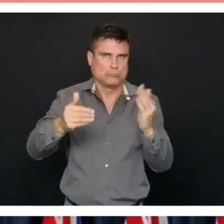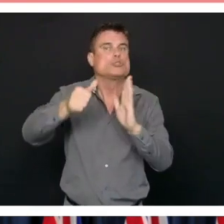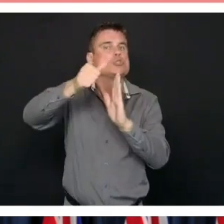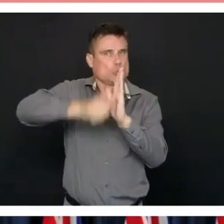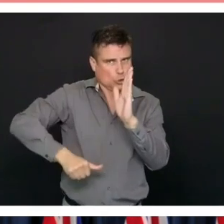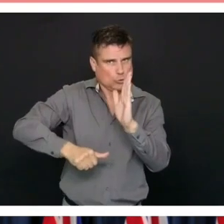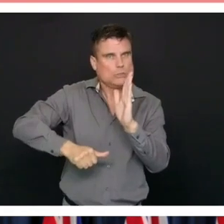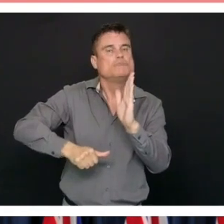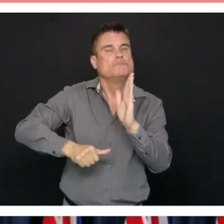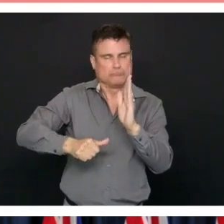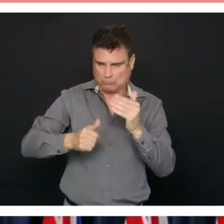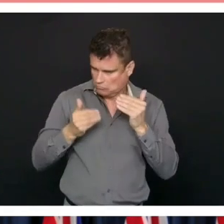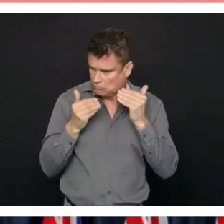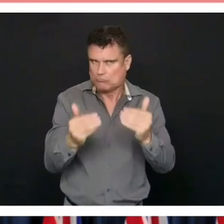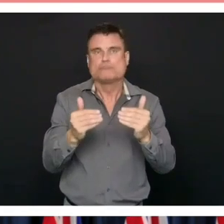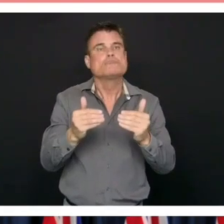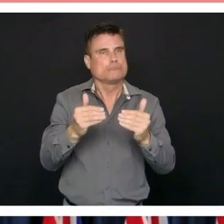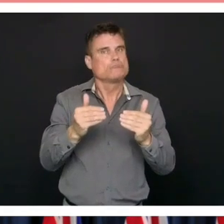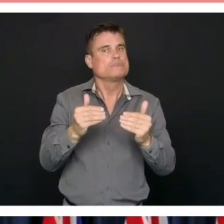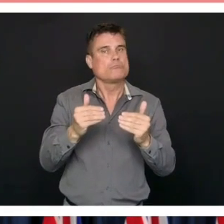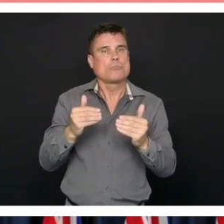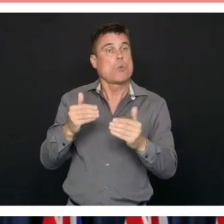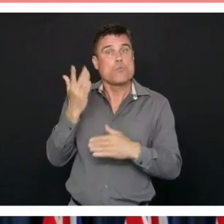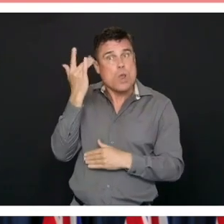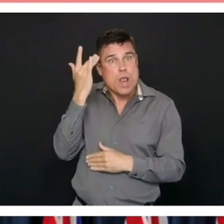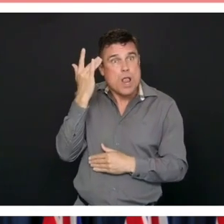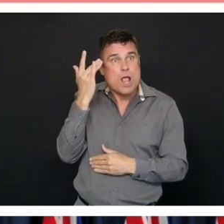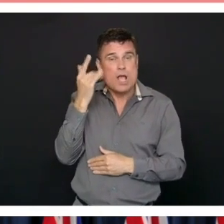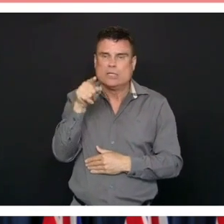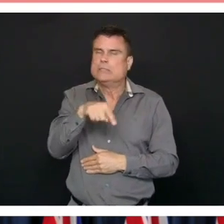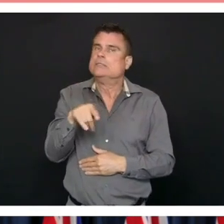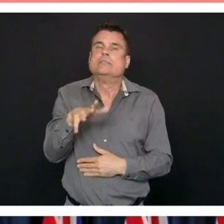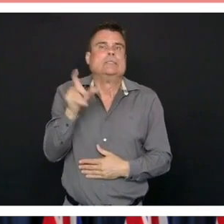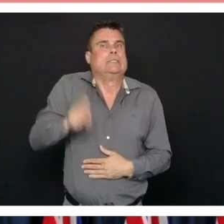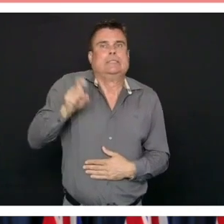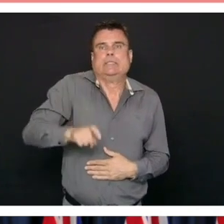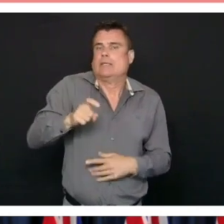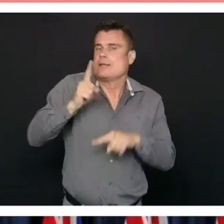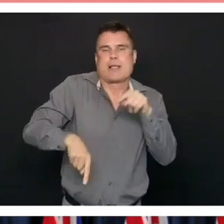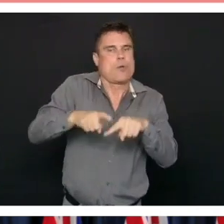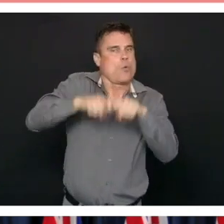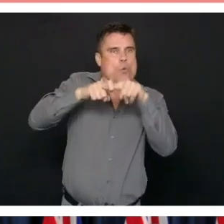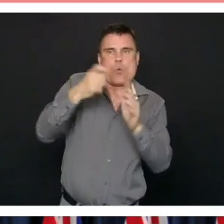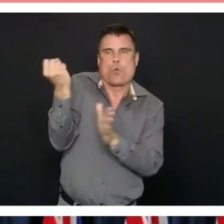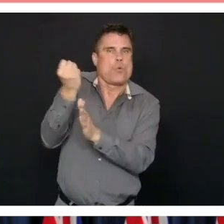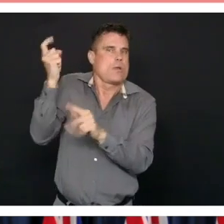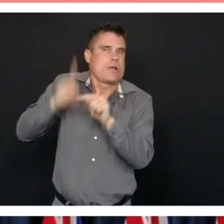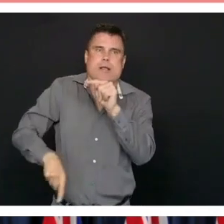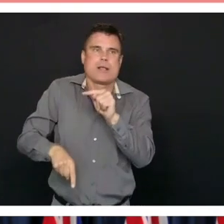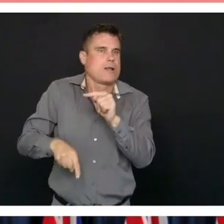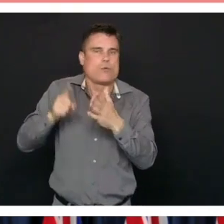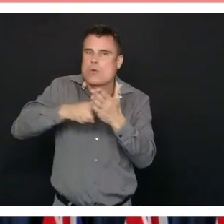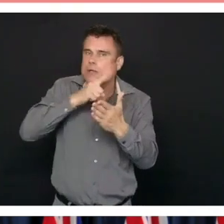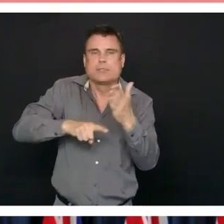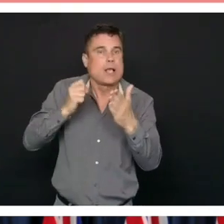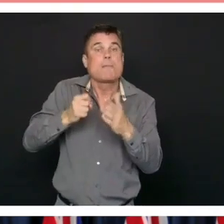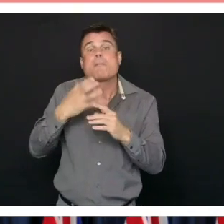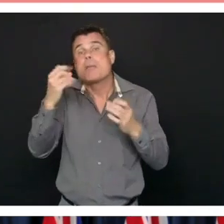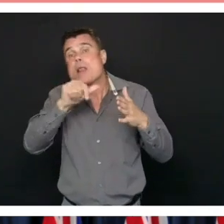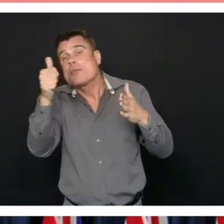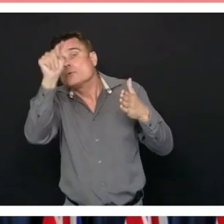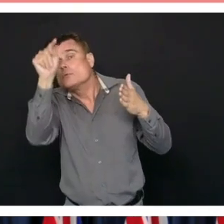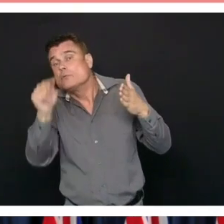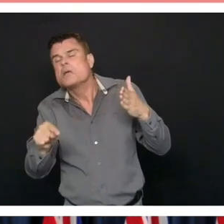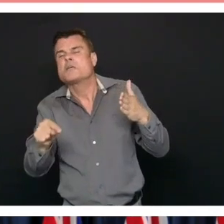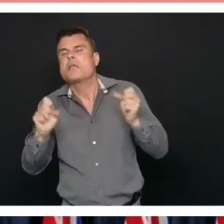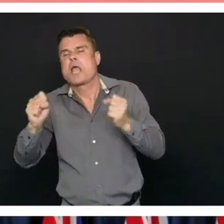emergency surgery. But nonetheless, and so the health care system has been busy. Nonetheless, the impact on patients has been